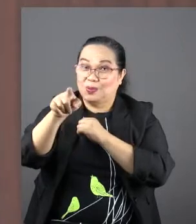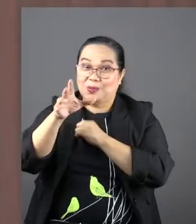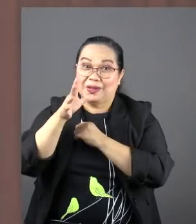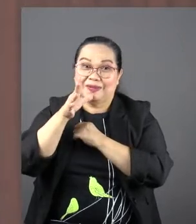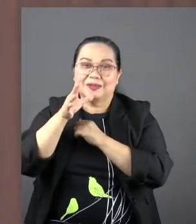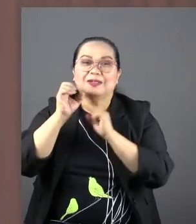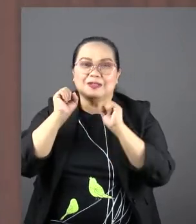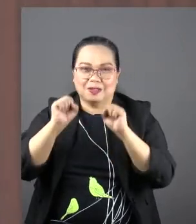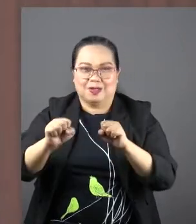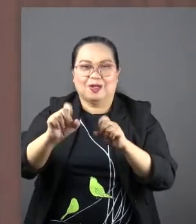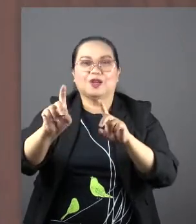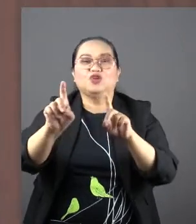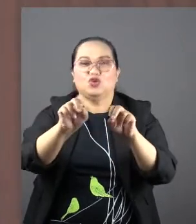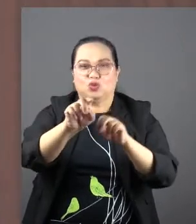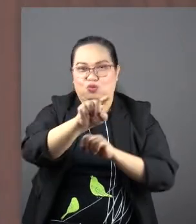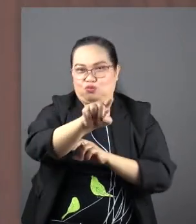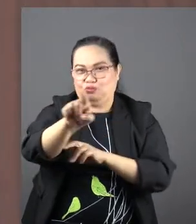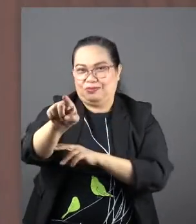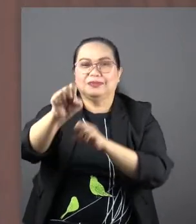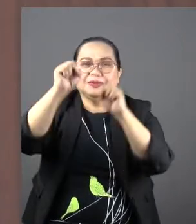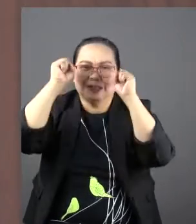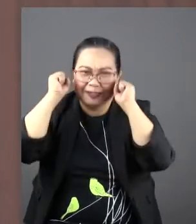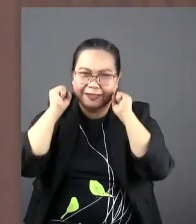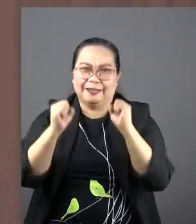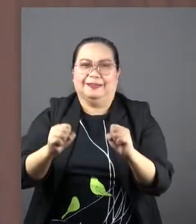this. You can do this.